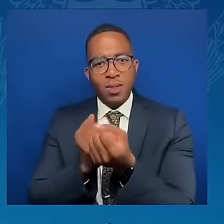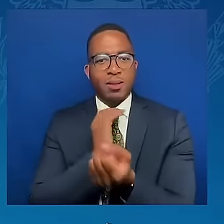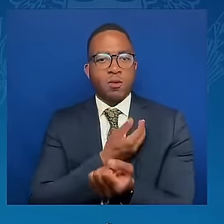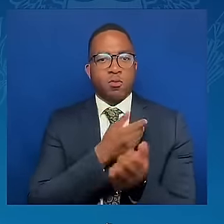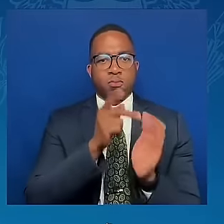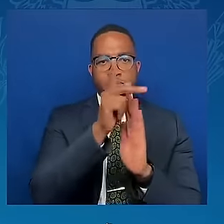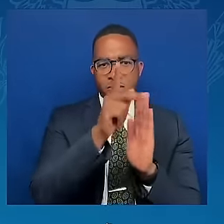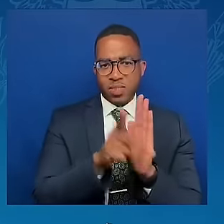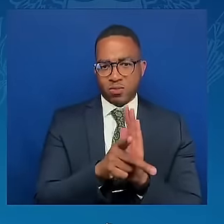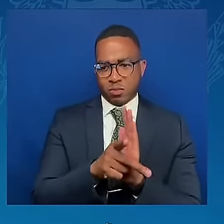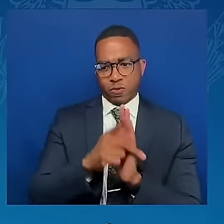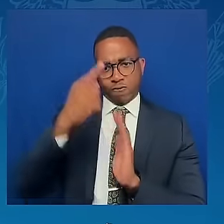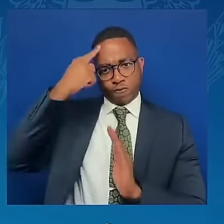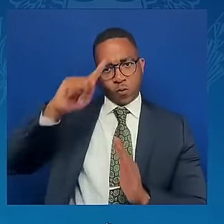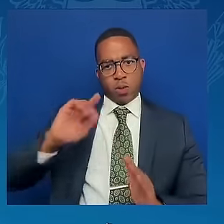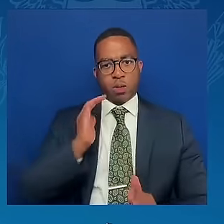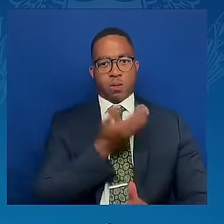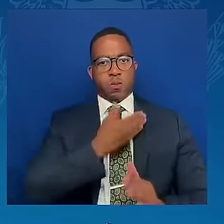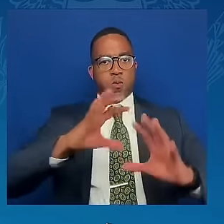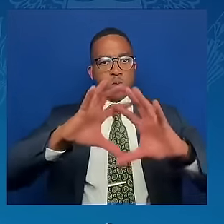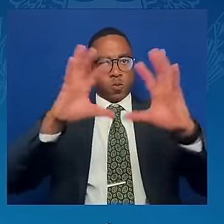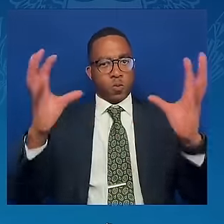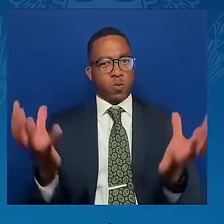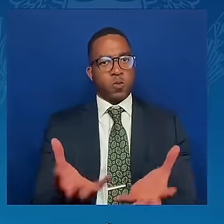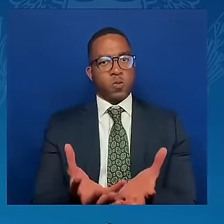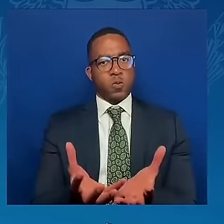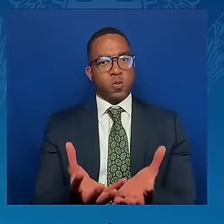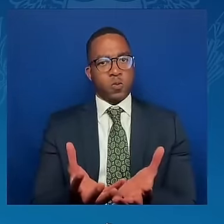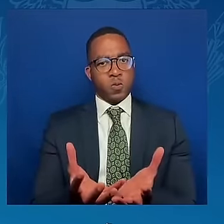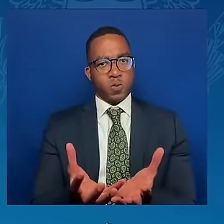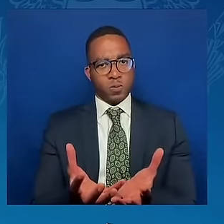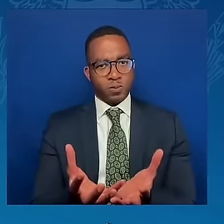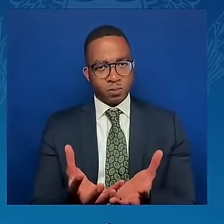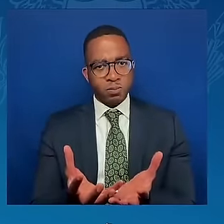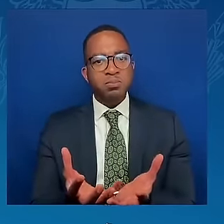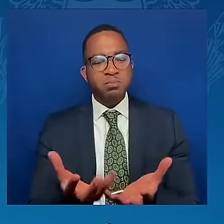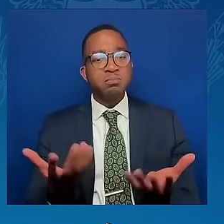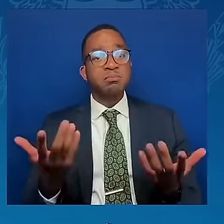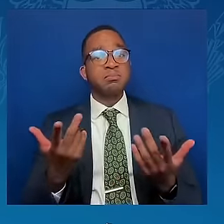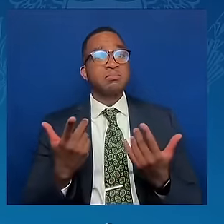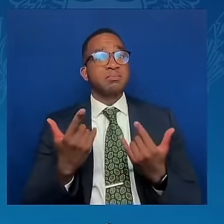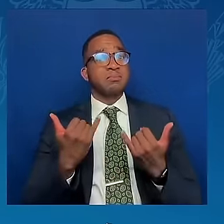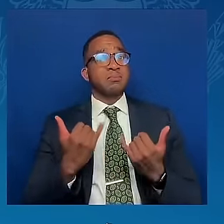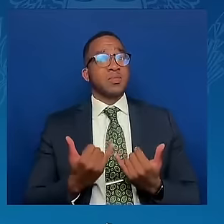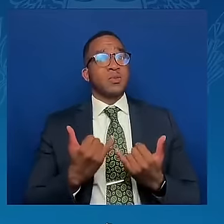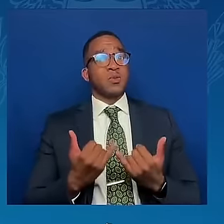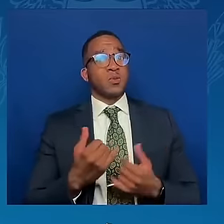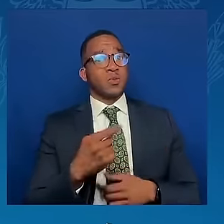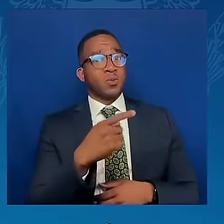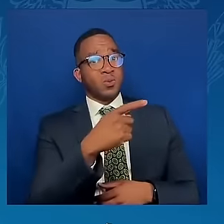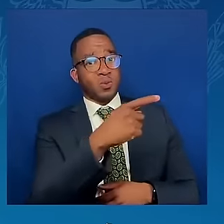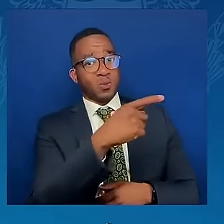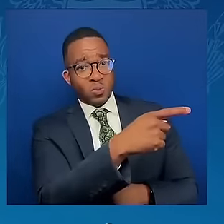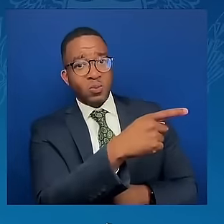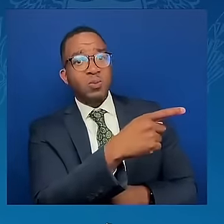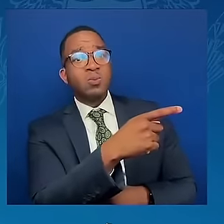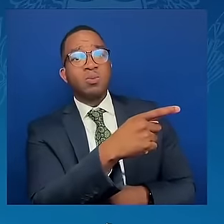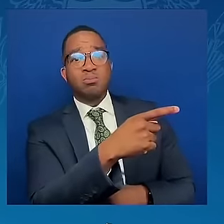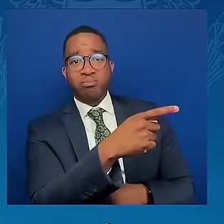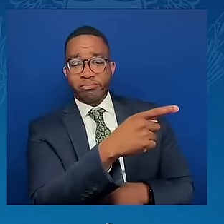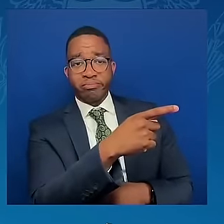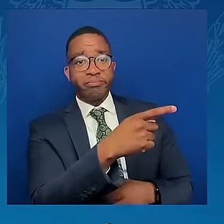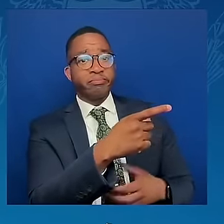Freezing the conflict today with foreign troops occupying Ukrainian land is not an answer. In fact,